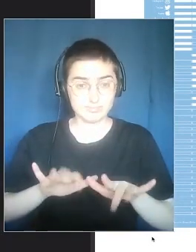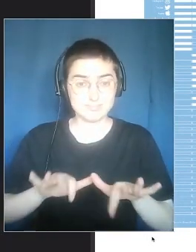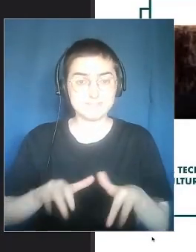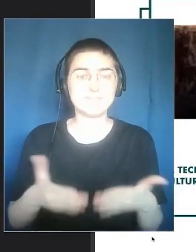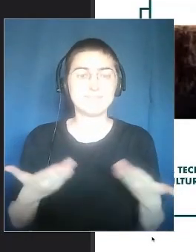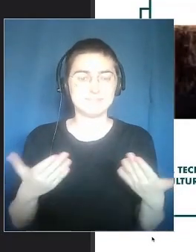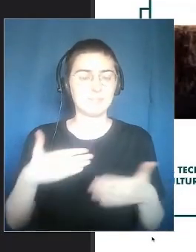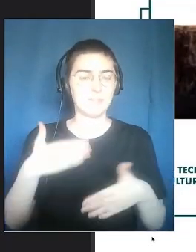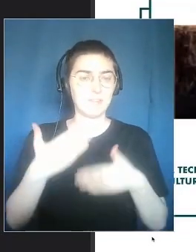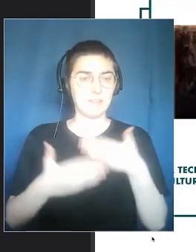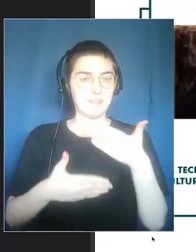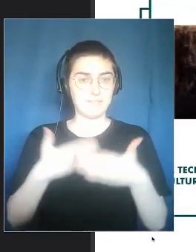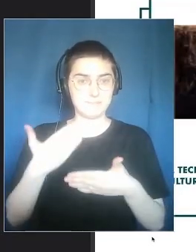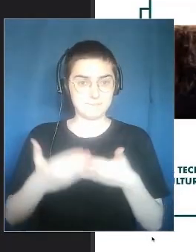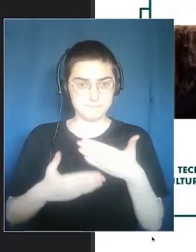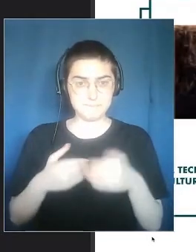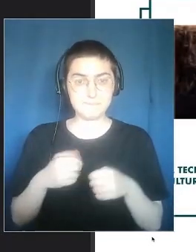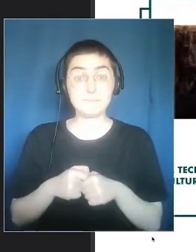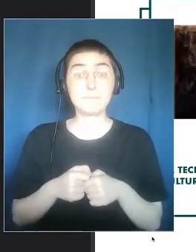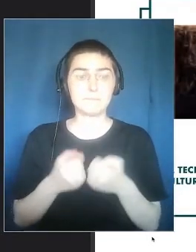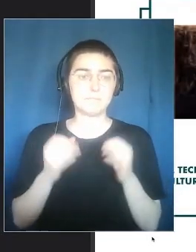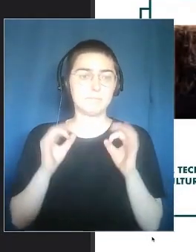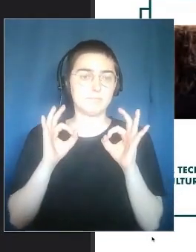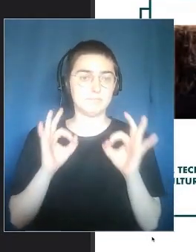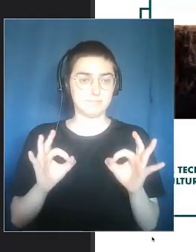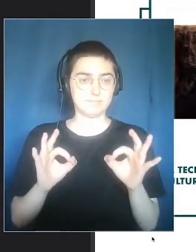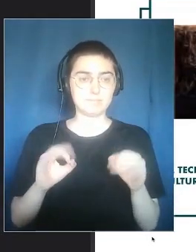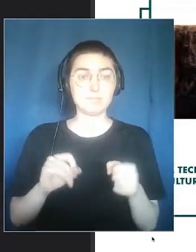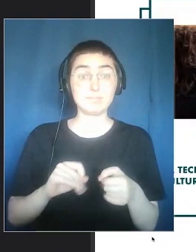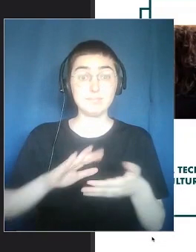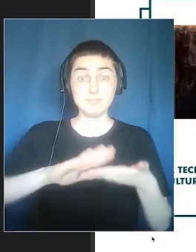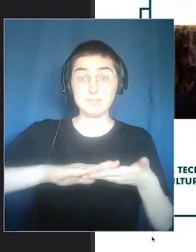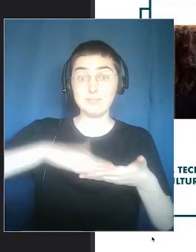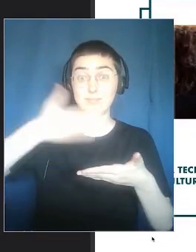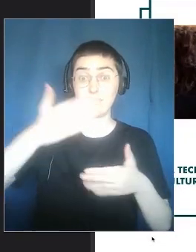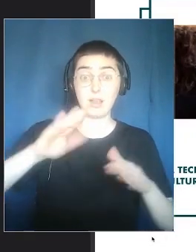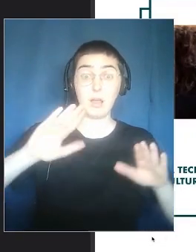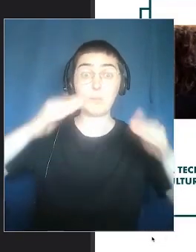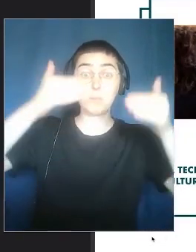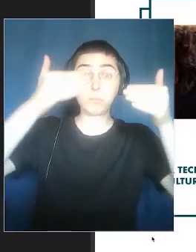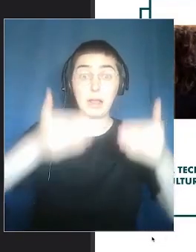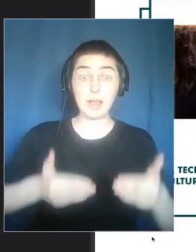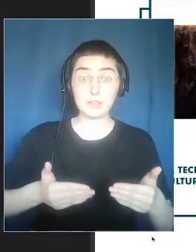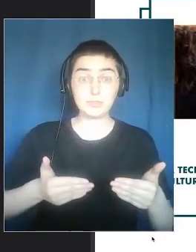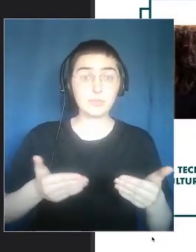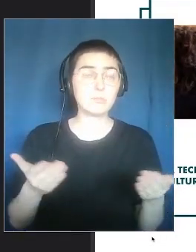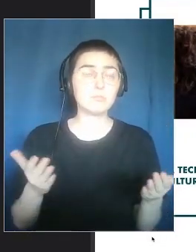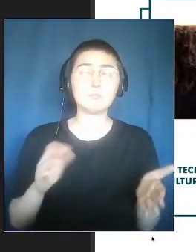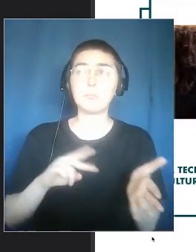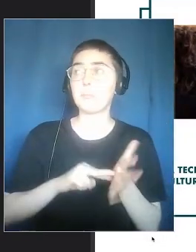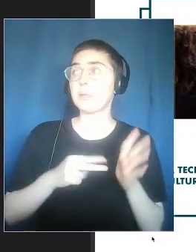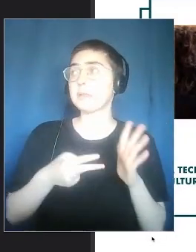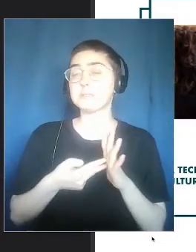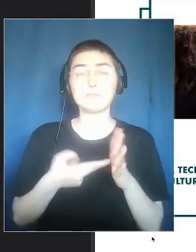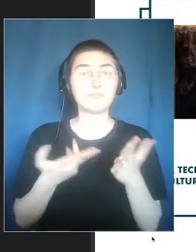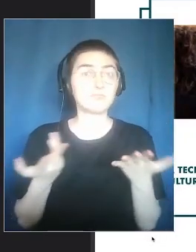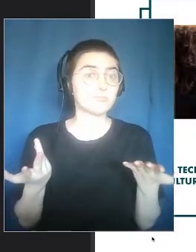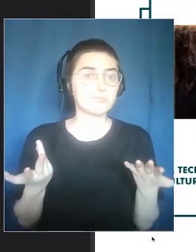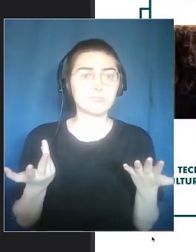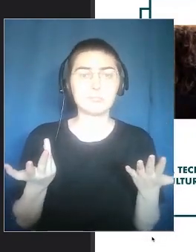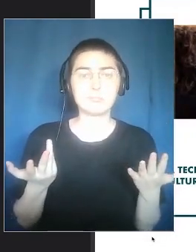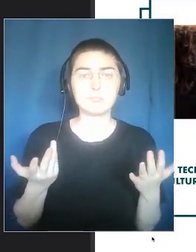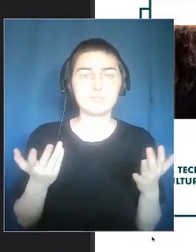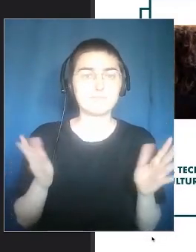And, of course, these are not neutral tools